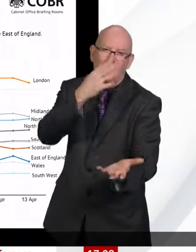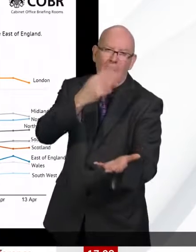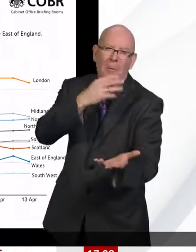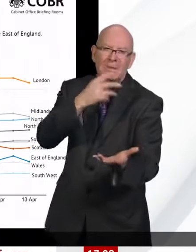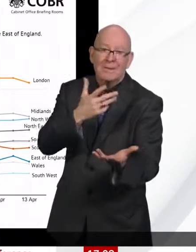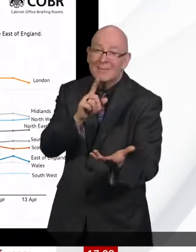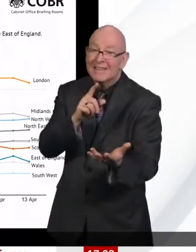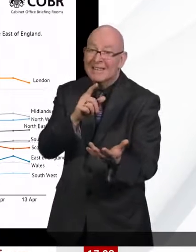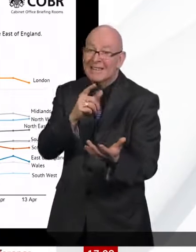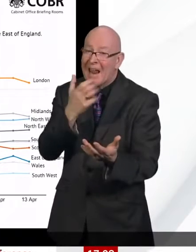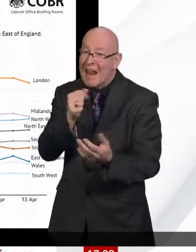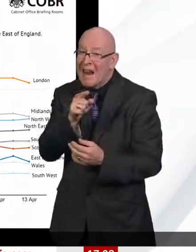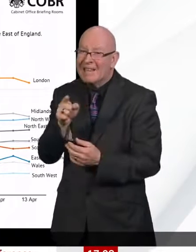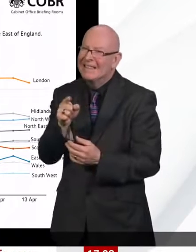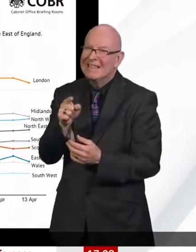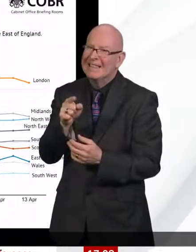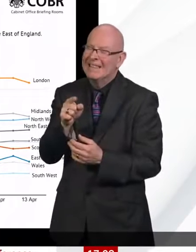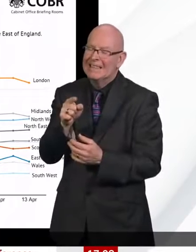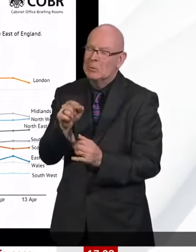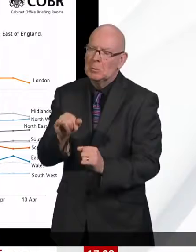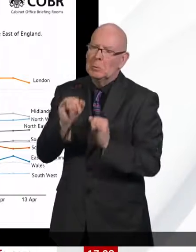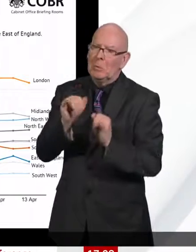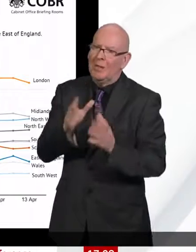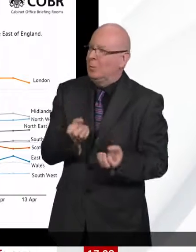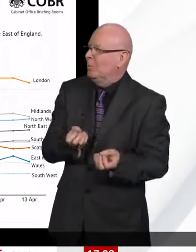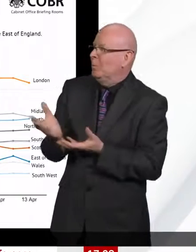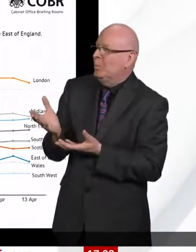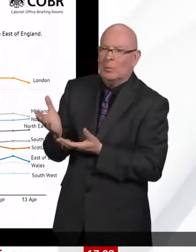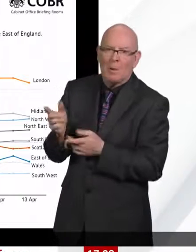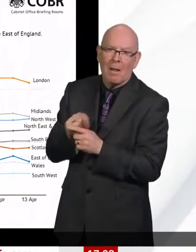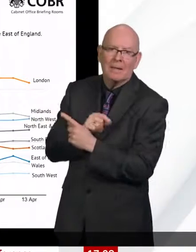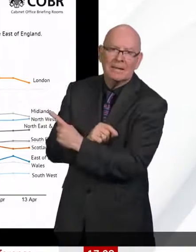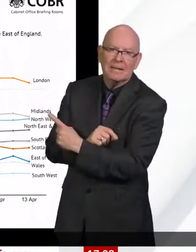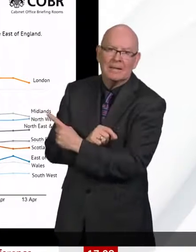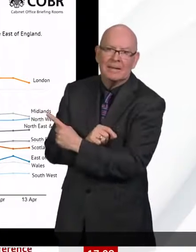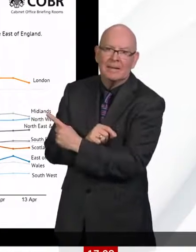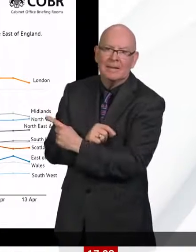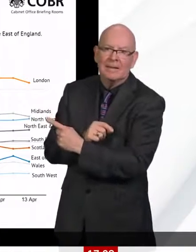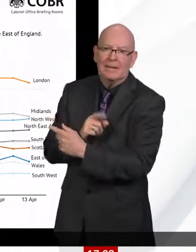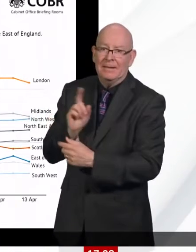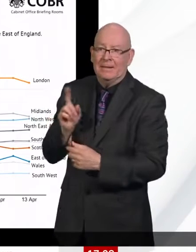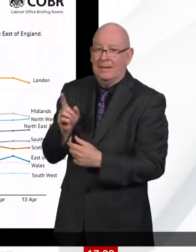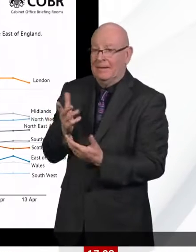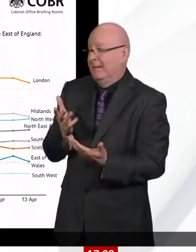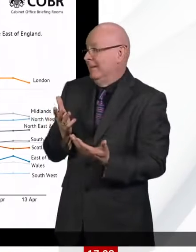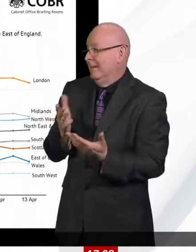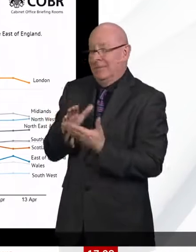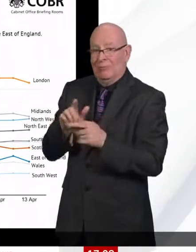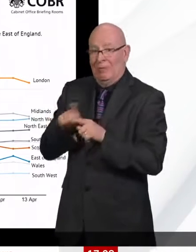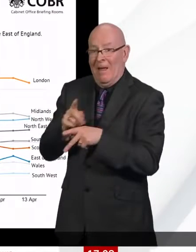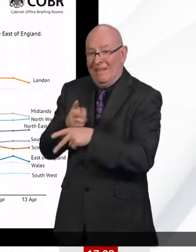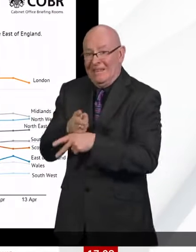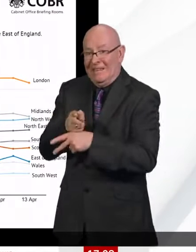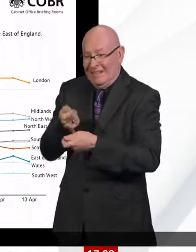also see it in other areas such as the Midlands. And this is evidence that is now accumulating that the benefit